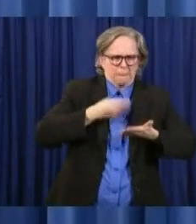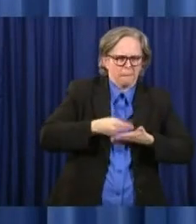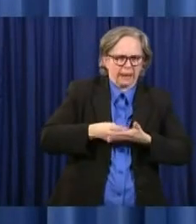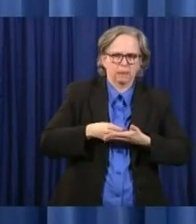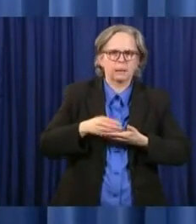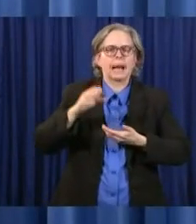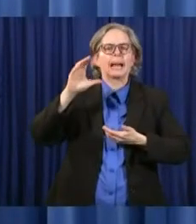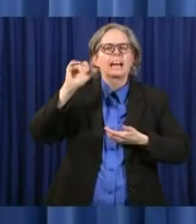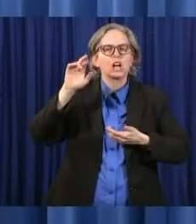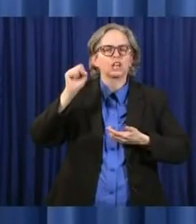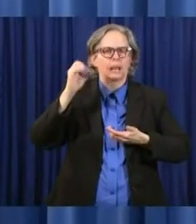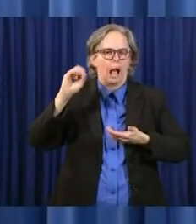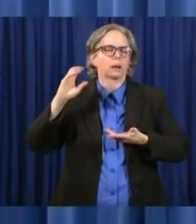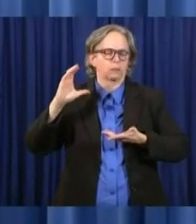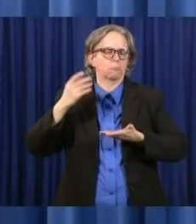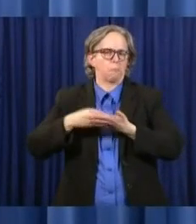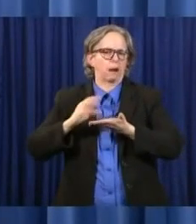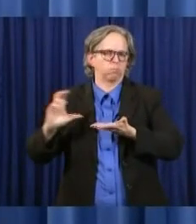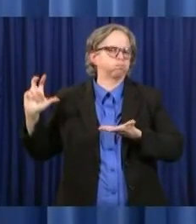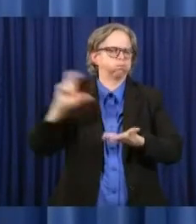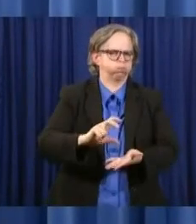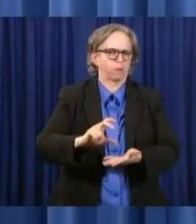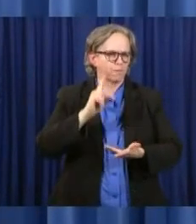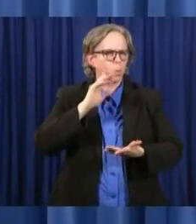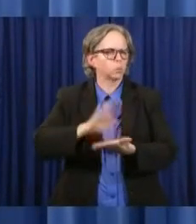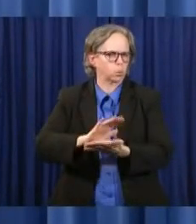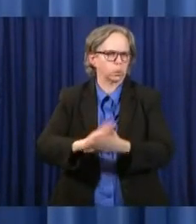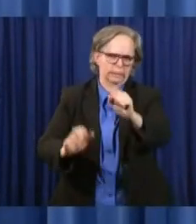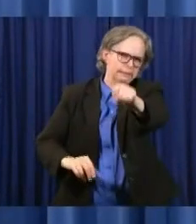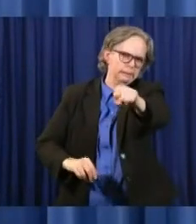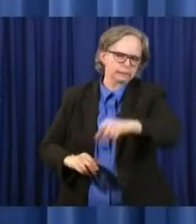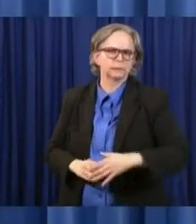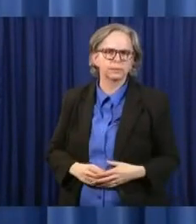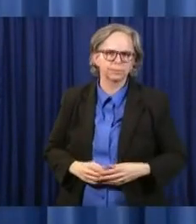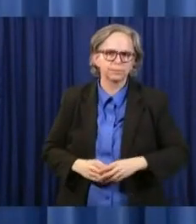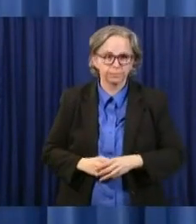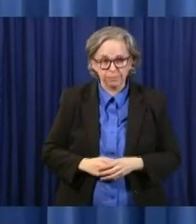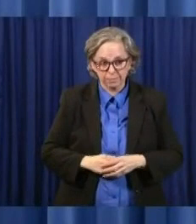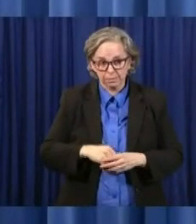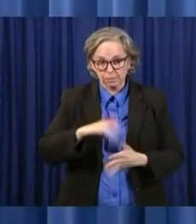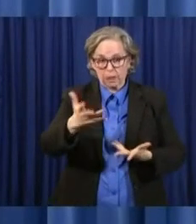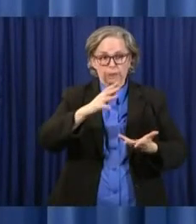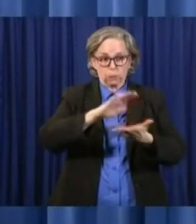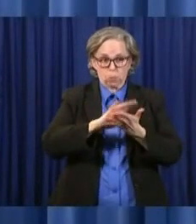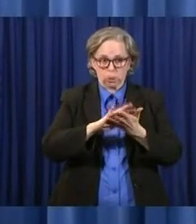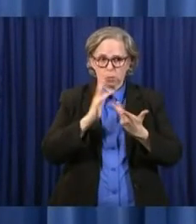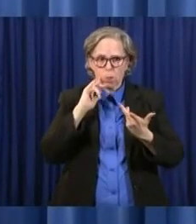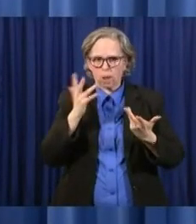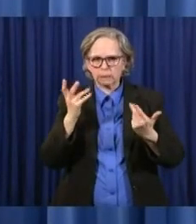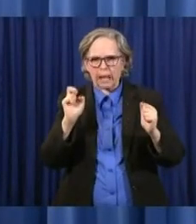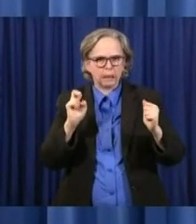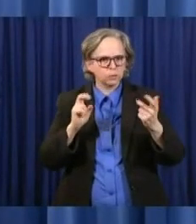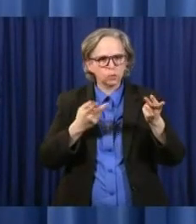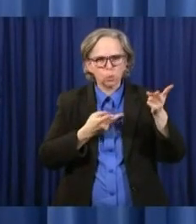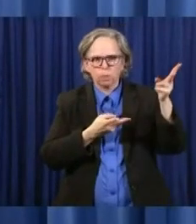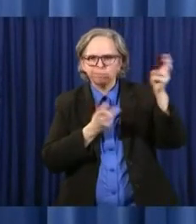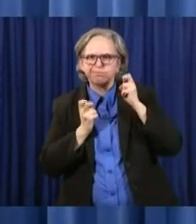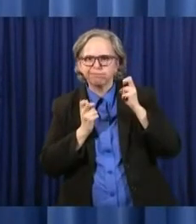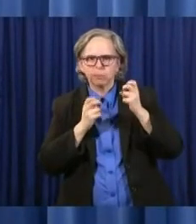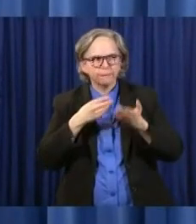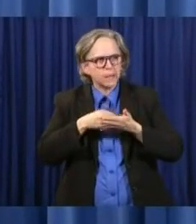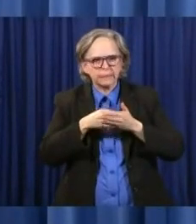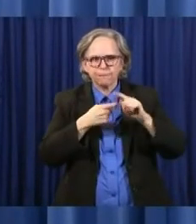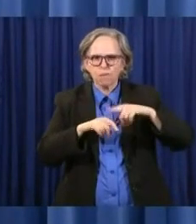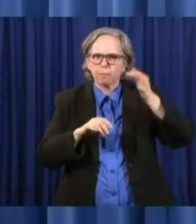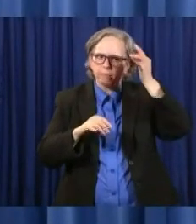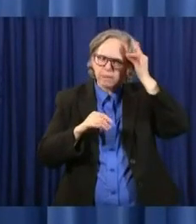The CARES Act money will be pulled down by the schools over the next year or so. And so that